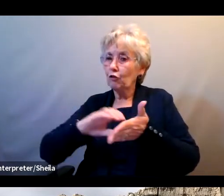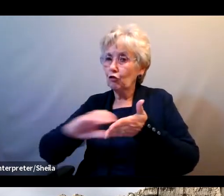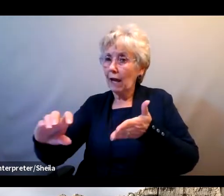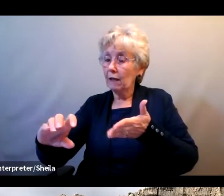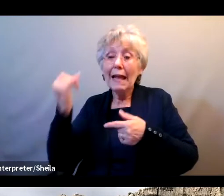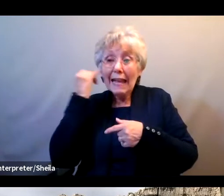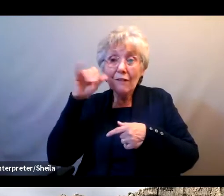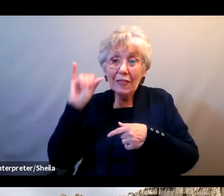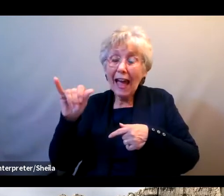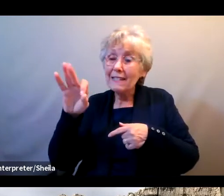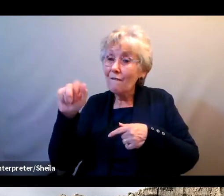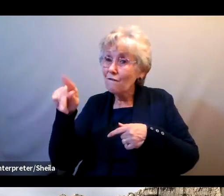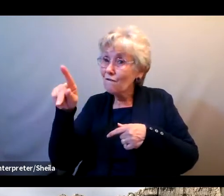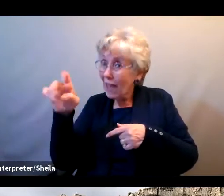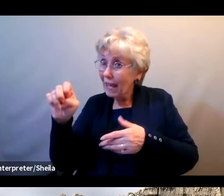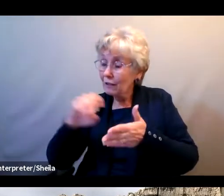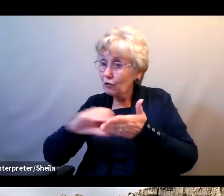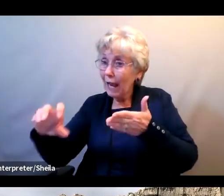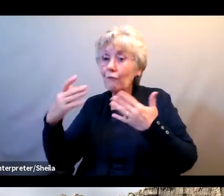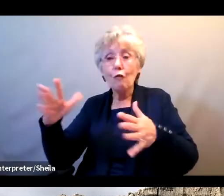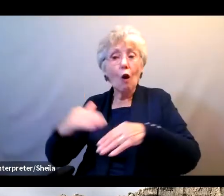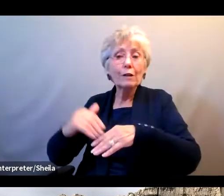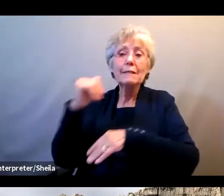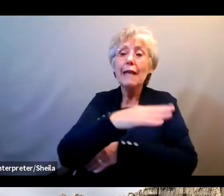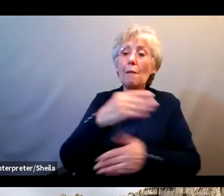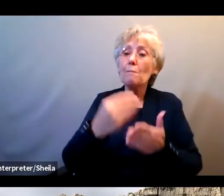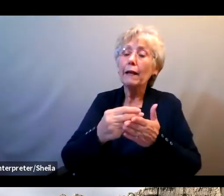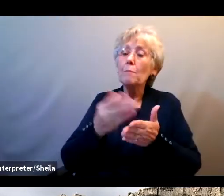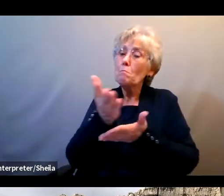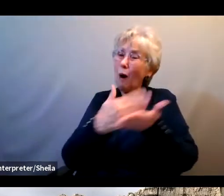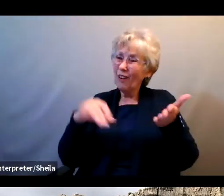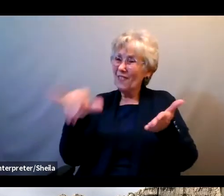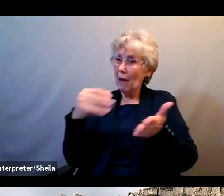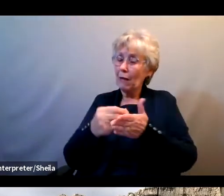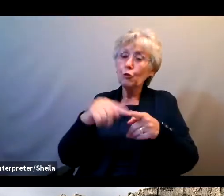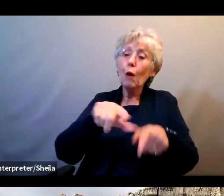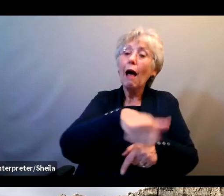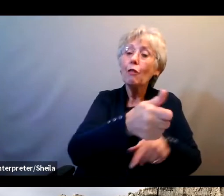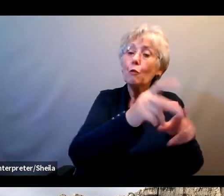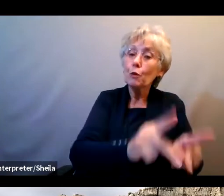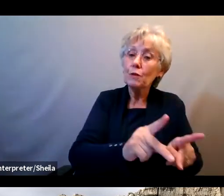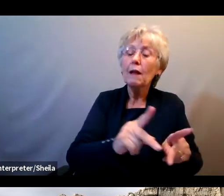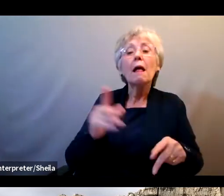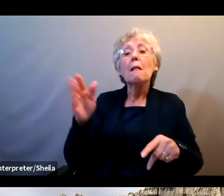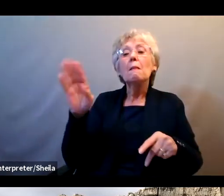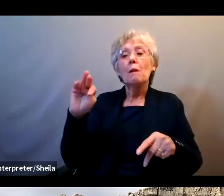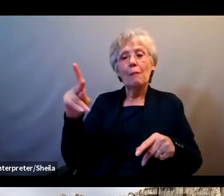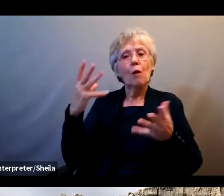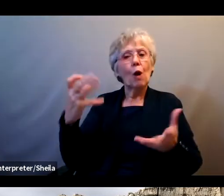sent on some money to someone from that deposit, the bank is going to want you to repay them that money.